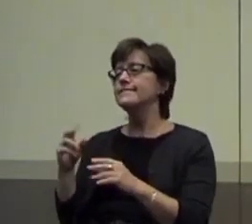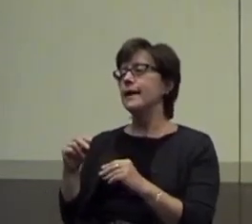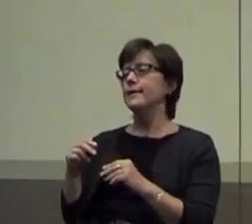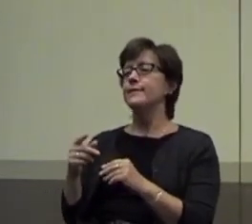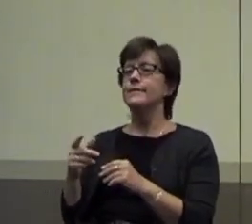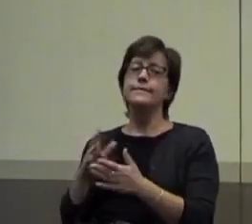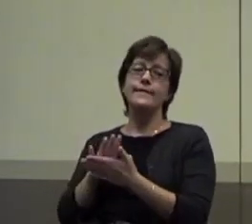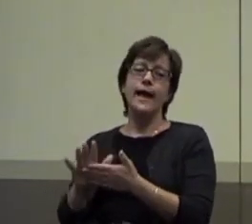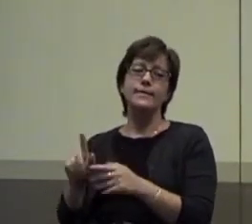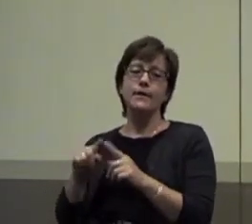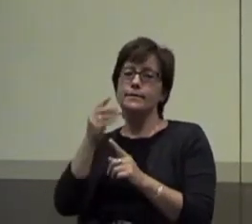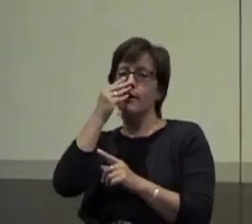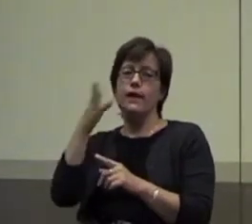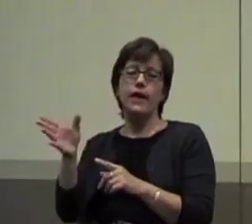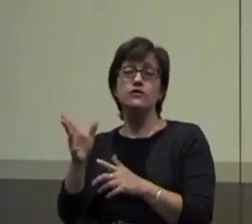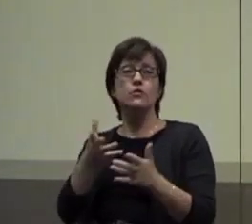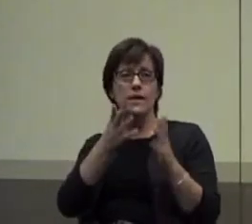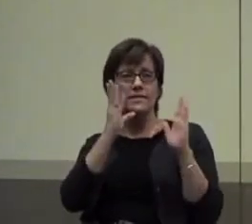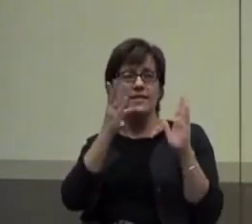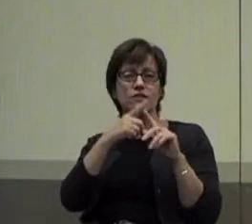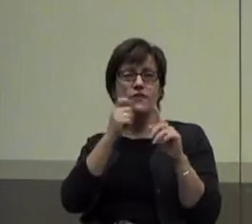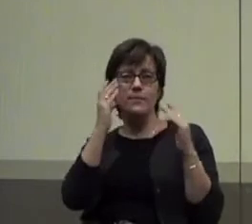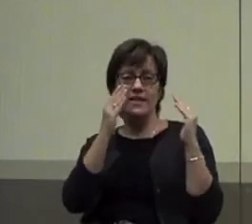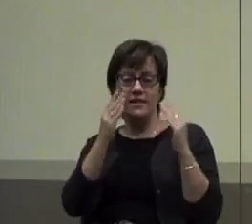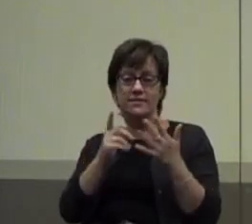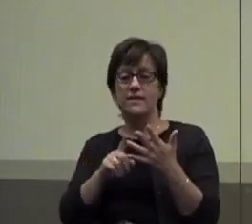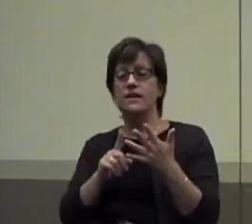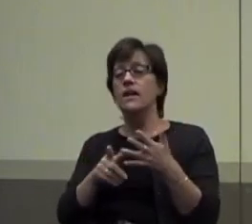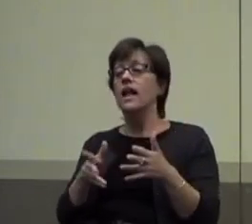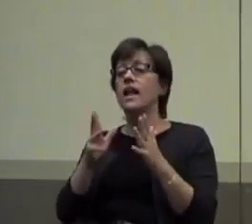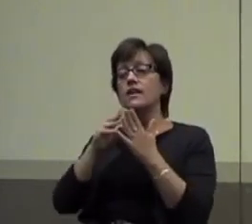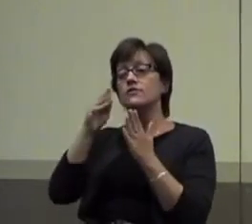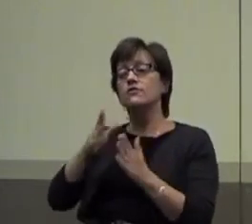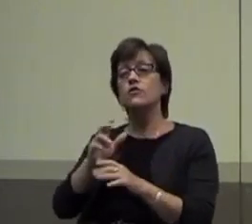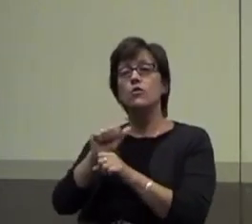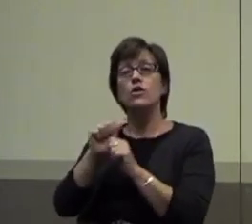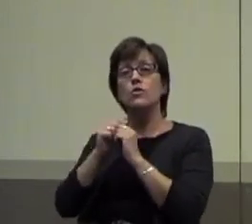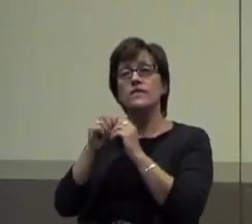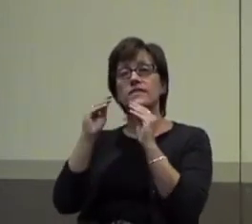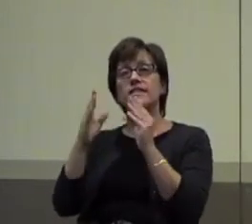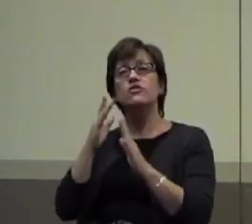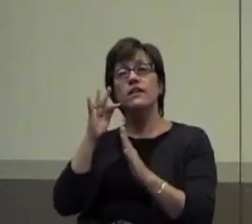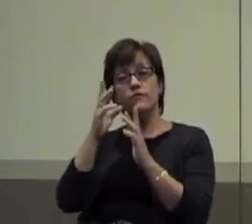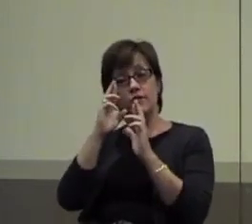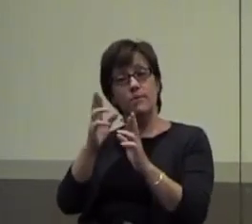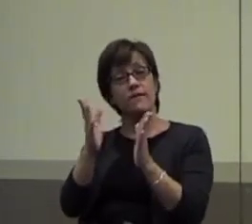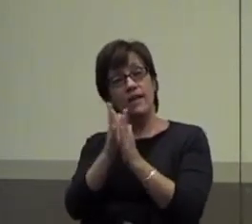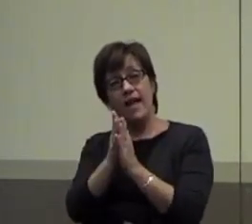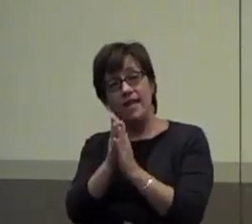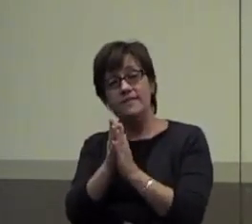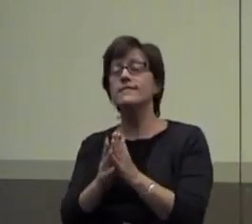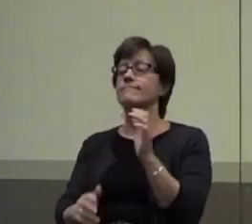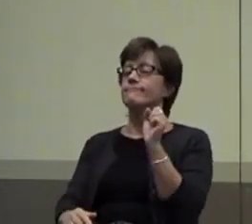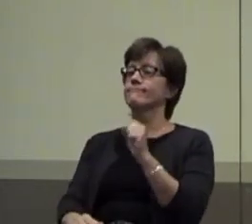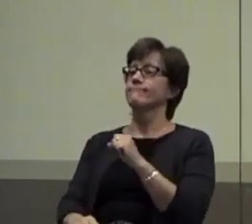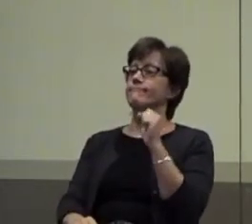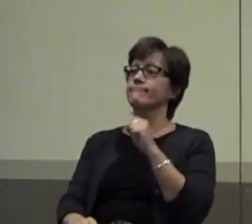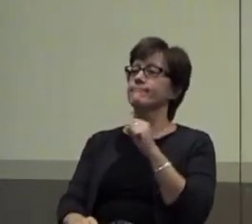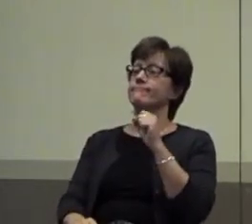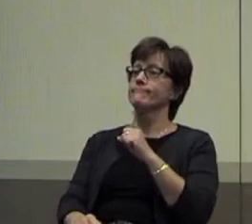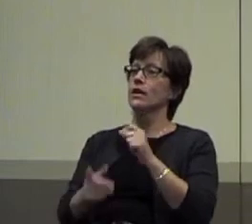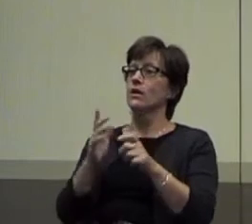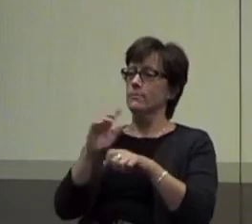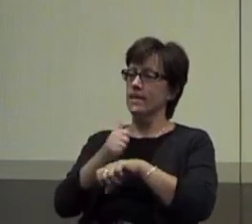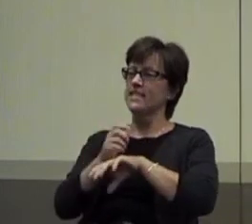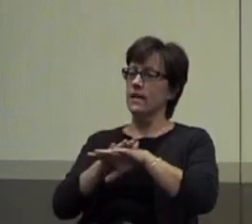less about that. She wants the adult attention, right? Let student work with teacher if respectfully asks. Yes. Yes, it's based on our place in behavior, and of